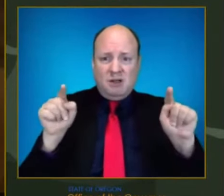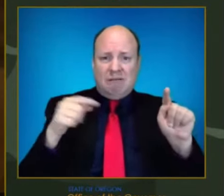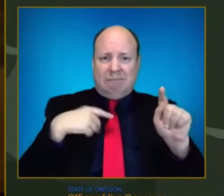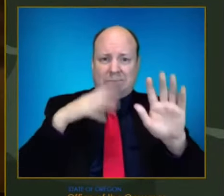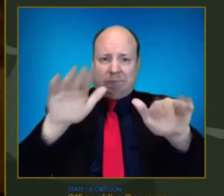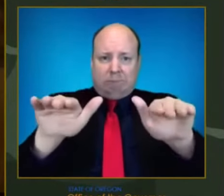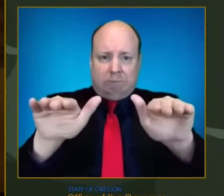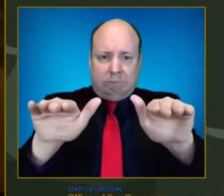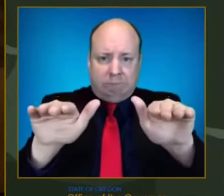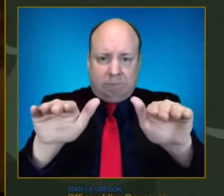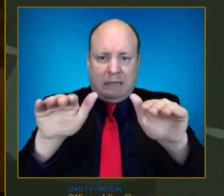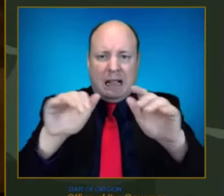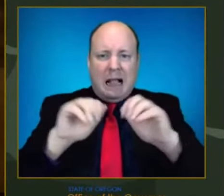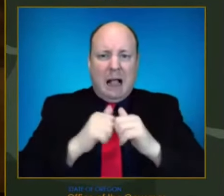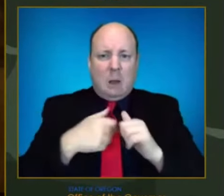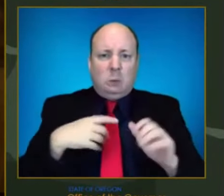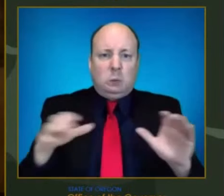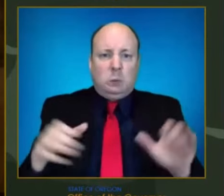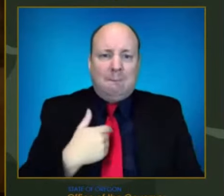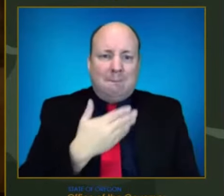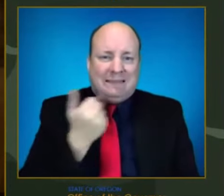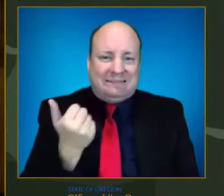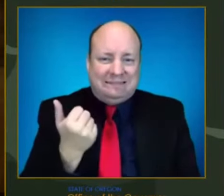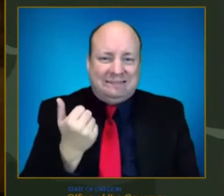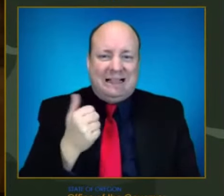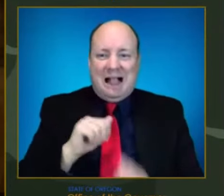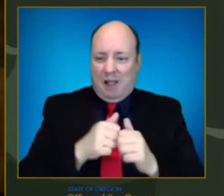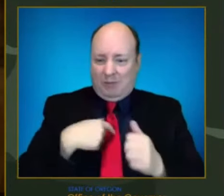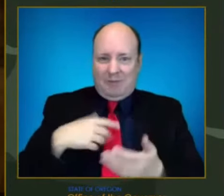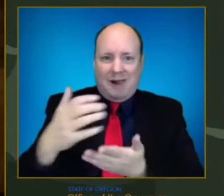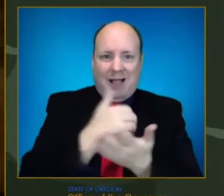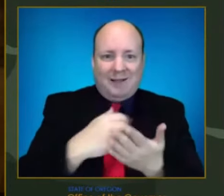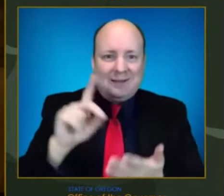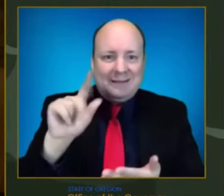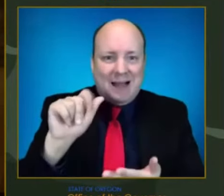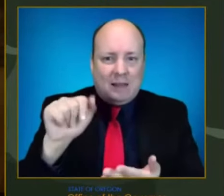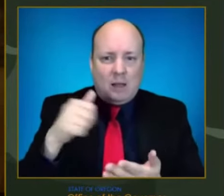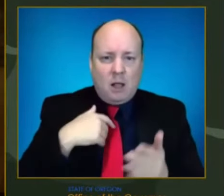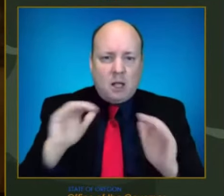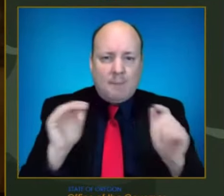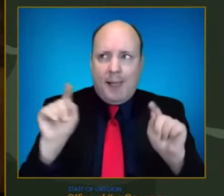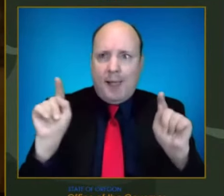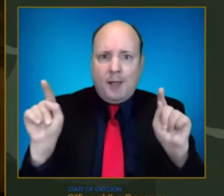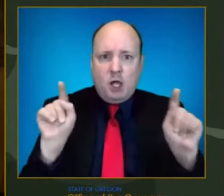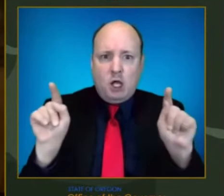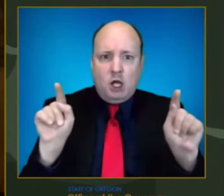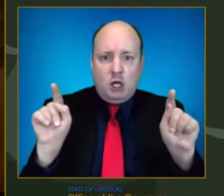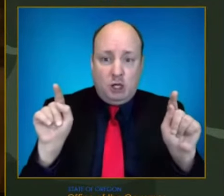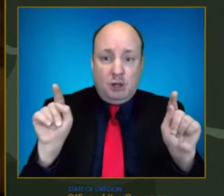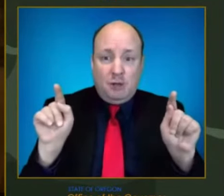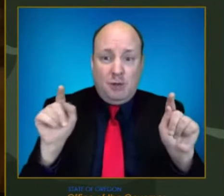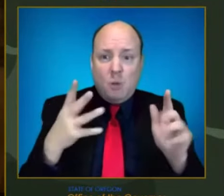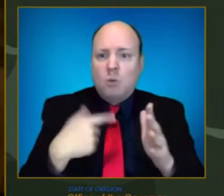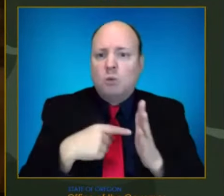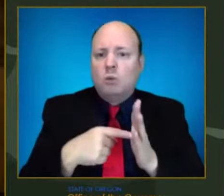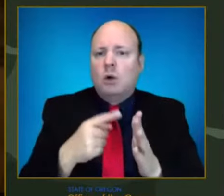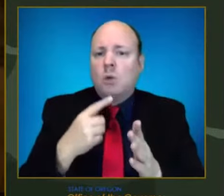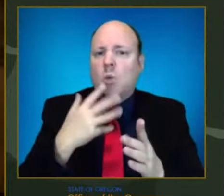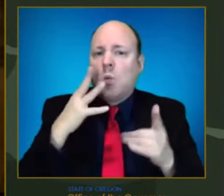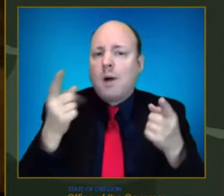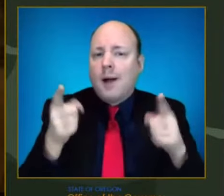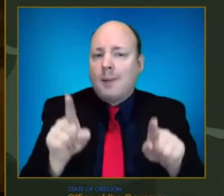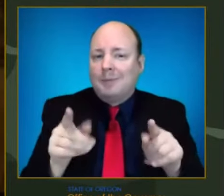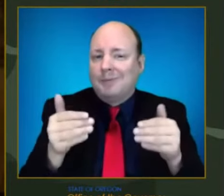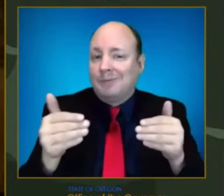very best data that's been triangulated against as many data points as I can find. And yeah, that's, that's what we've found